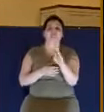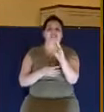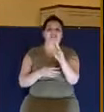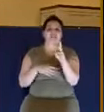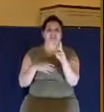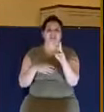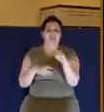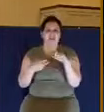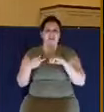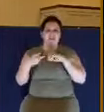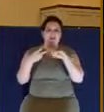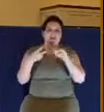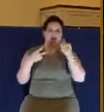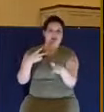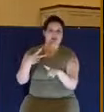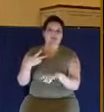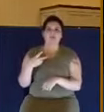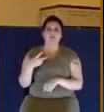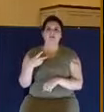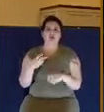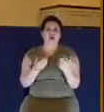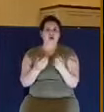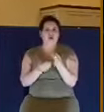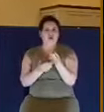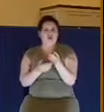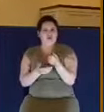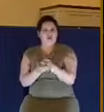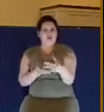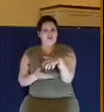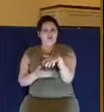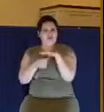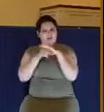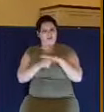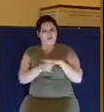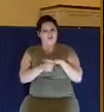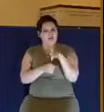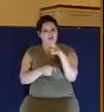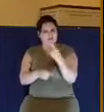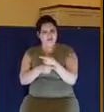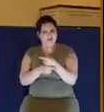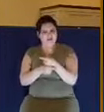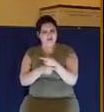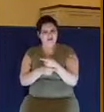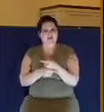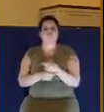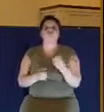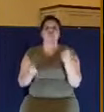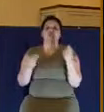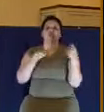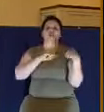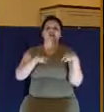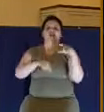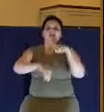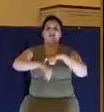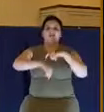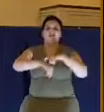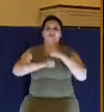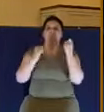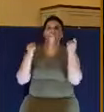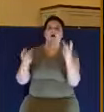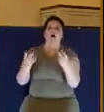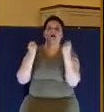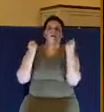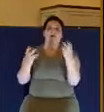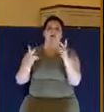isn't it the rich that oppress you in verse 6? Now, in this day, many wealthy, wicked people were oppressing the poor.